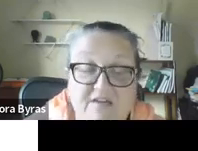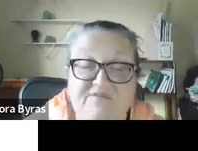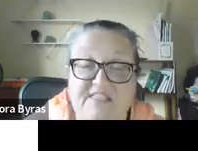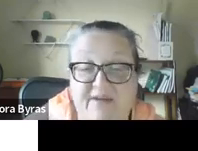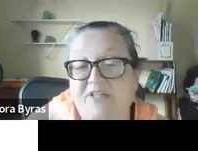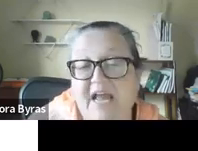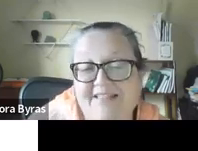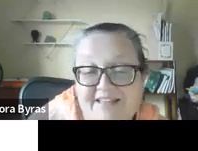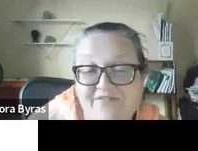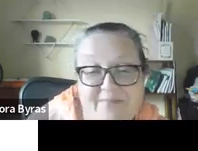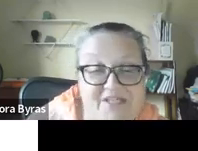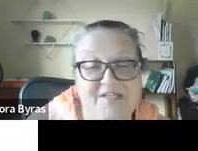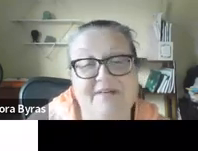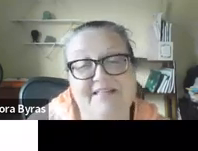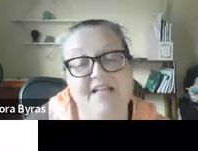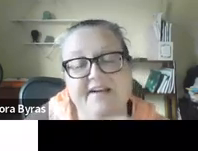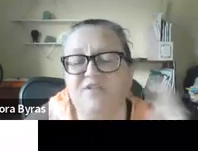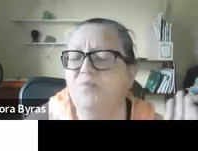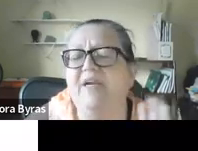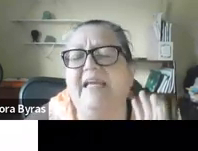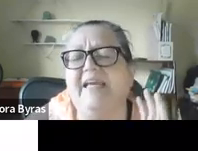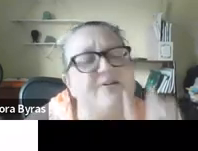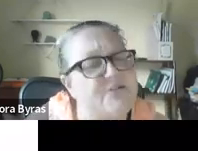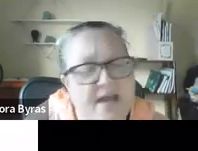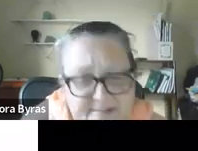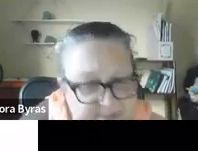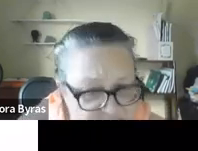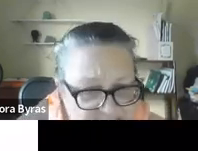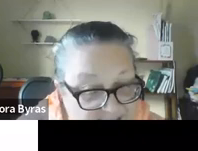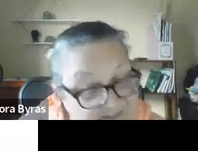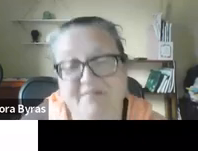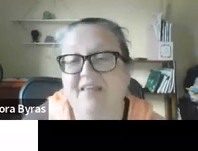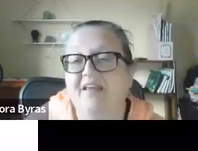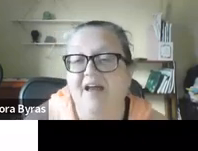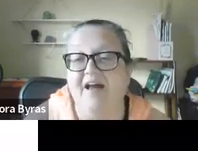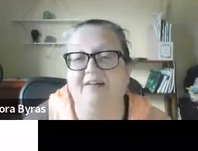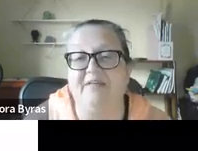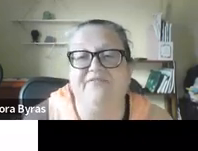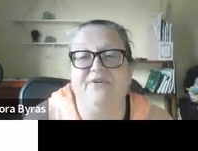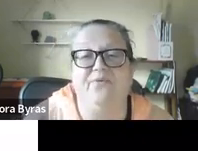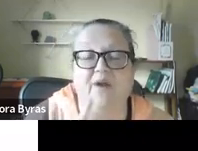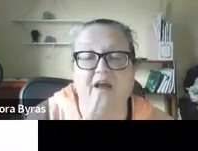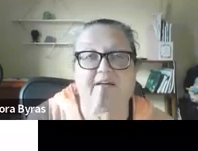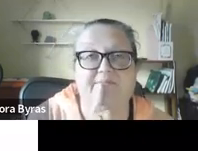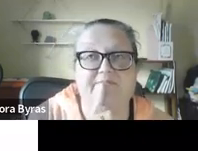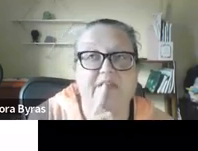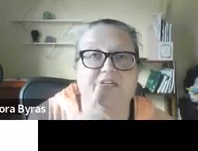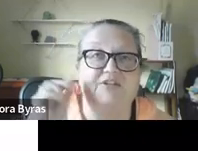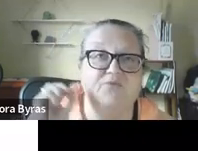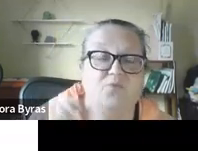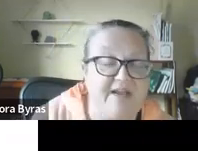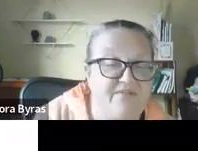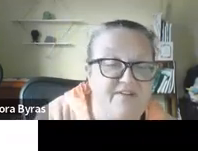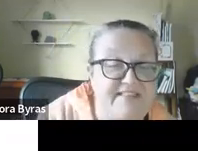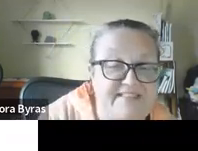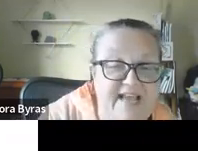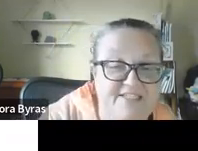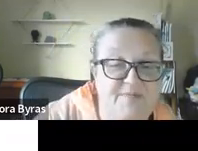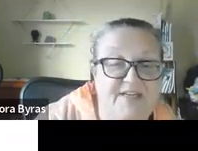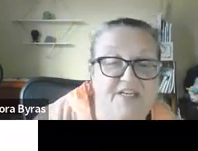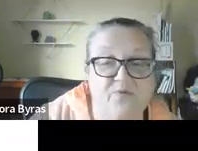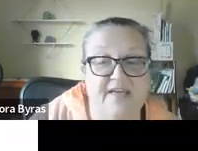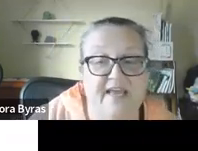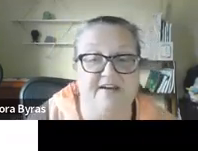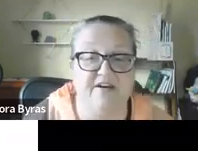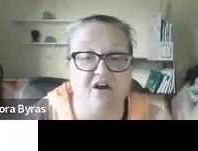of today, which has the information, but it's not as pretty, and there's not as much detail. If you just wait for this